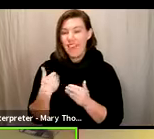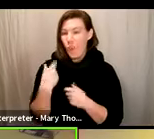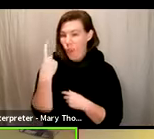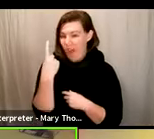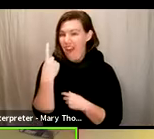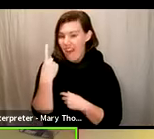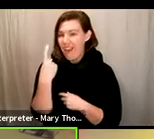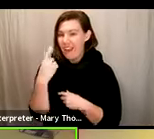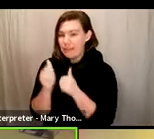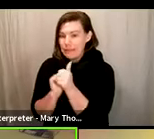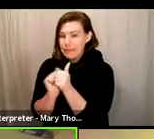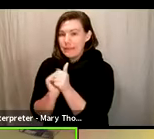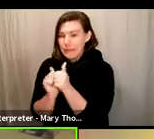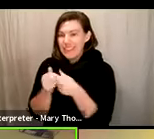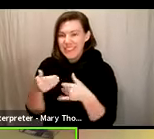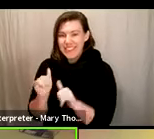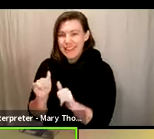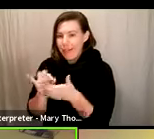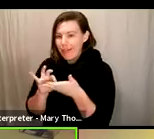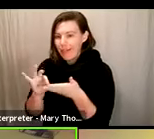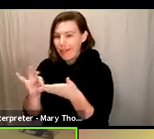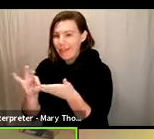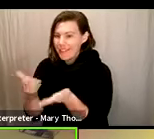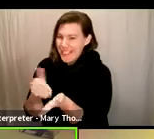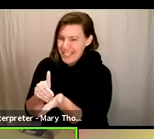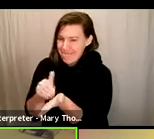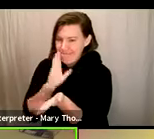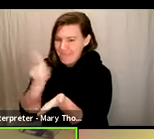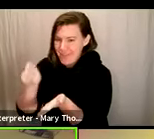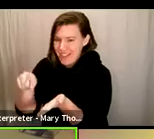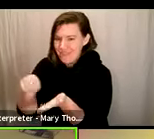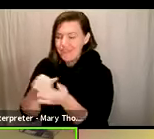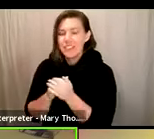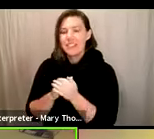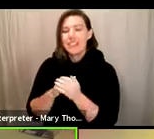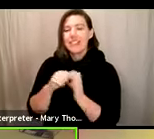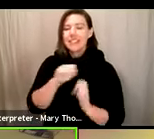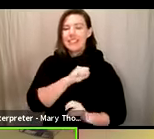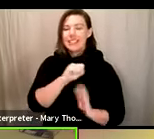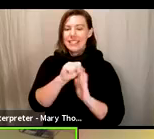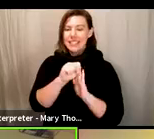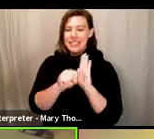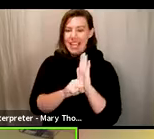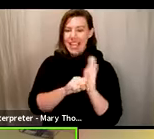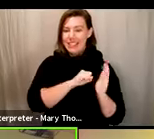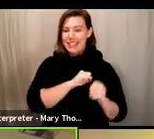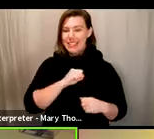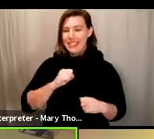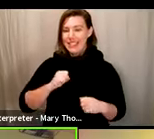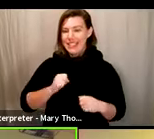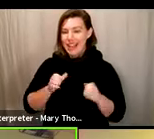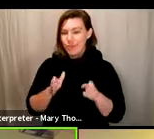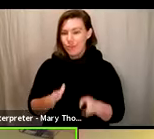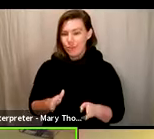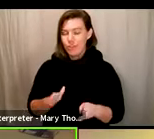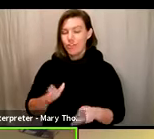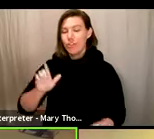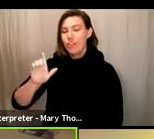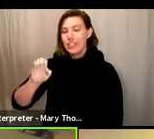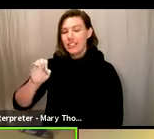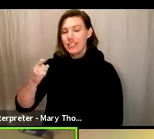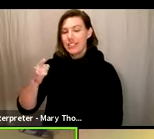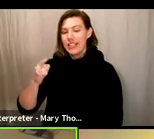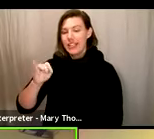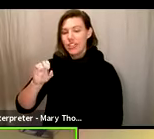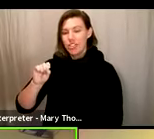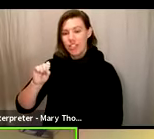senator contest in legislative district five. And so the two candidates are actually